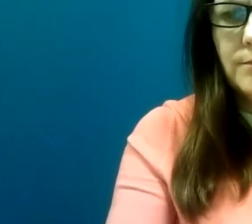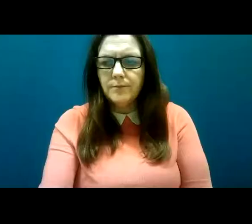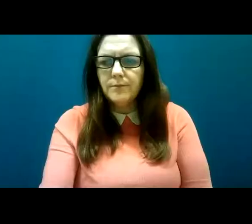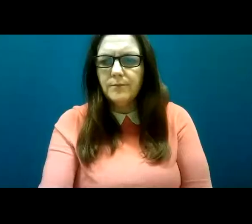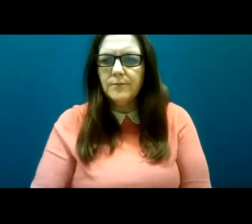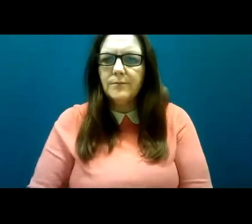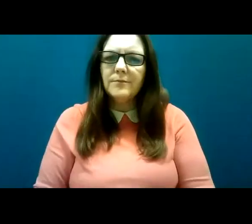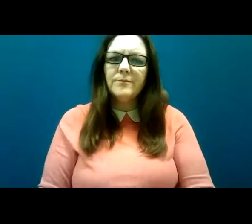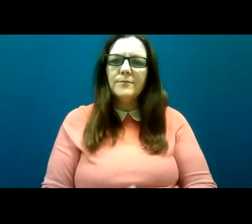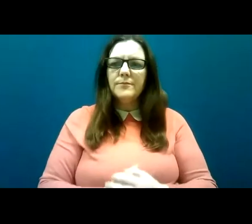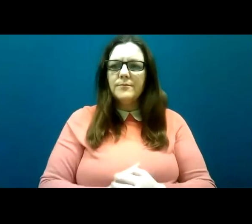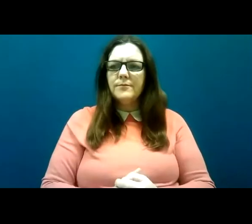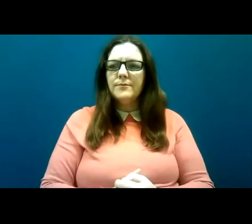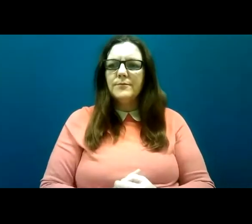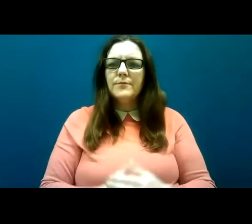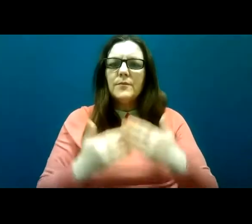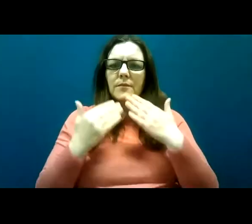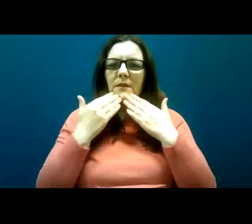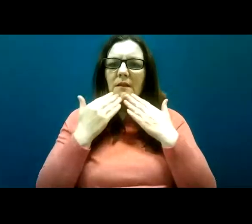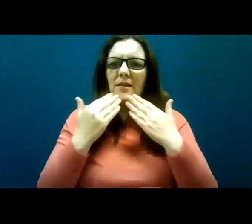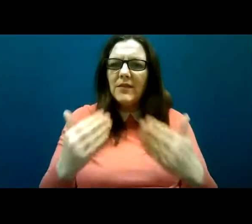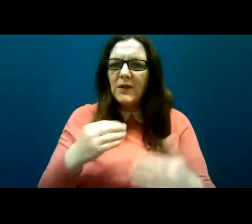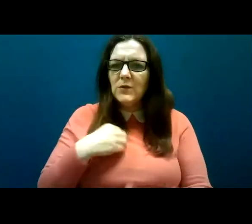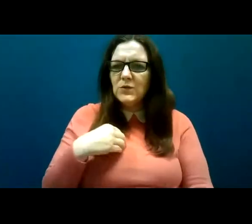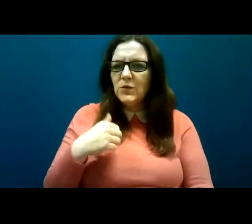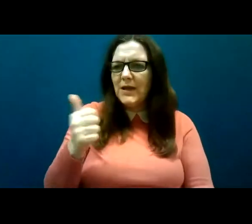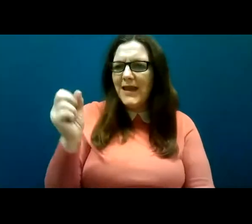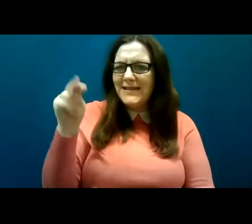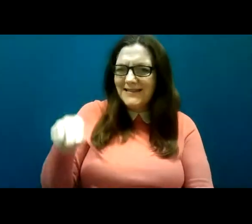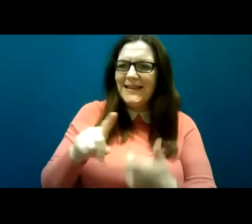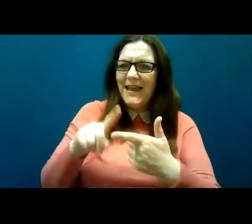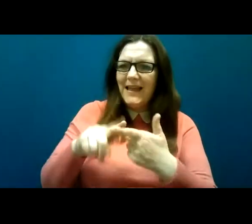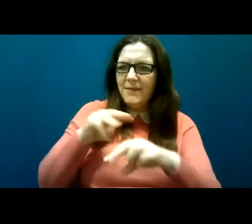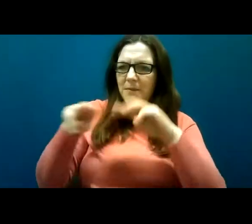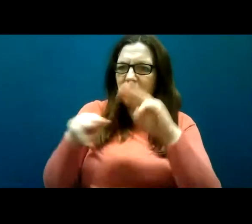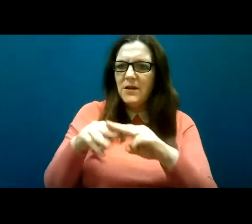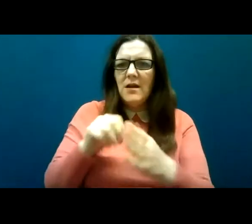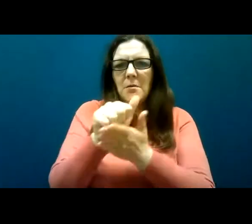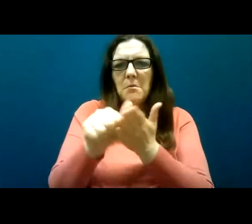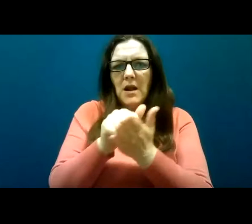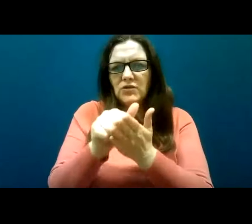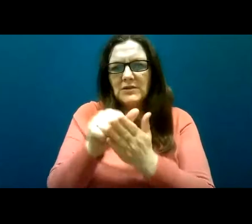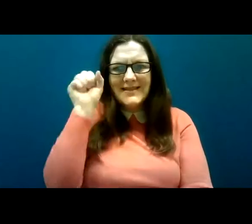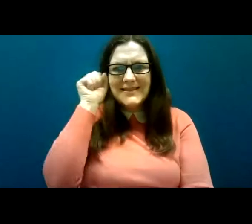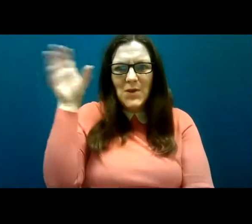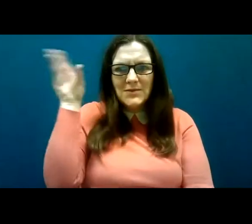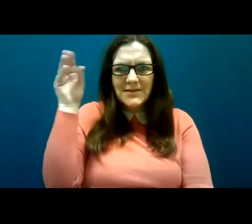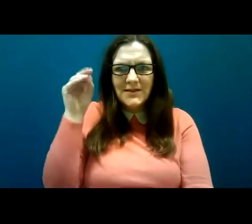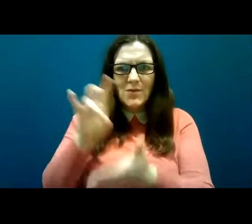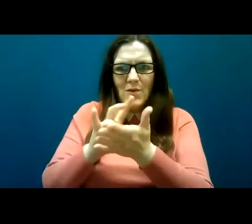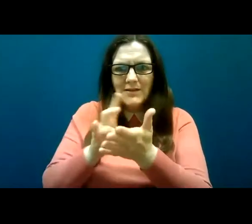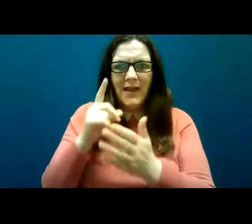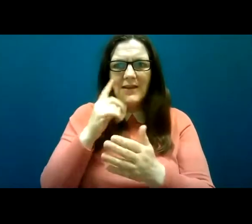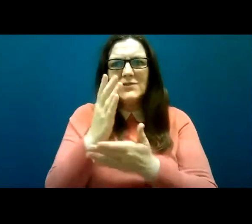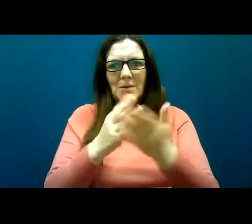Thank you very much to Aideen and to the Minister. Apologies, the sound quality, I think some people were having